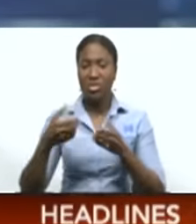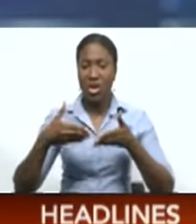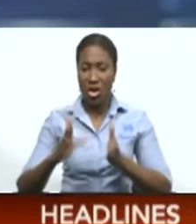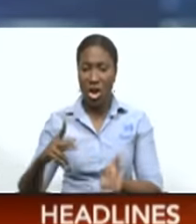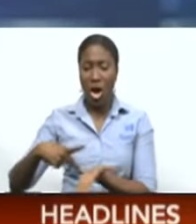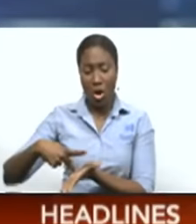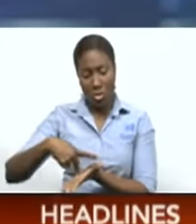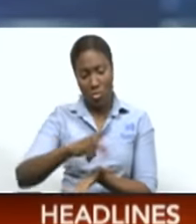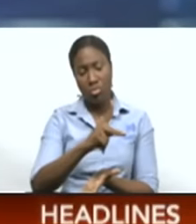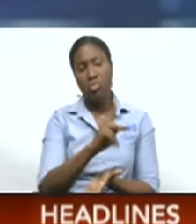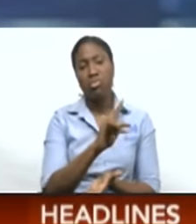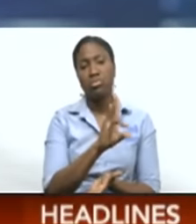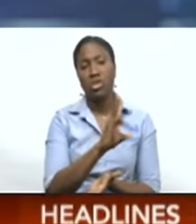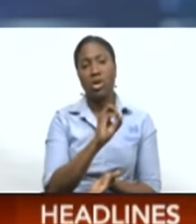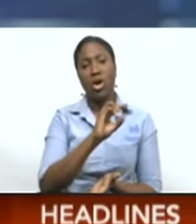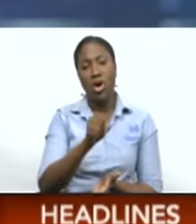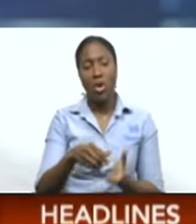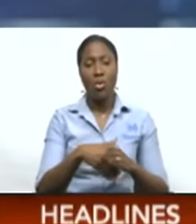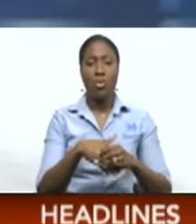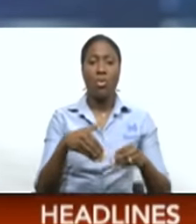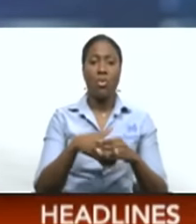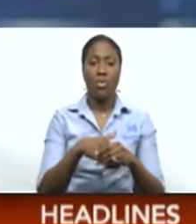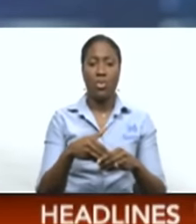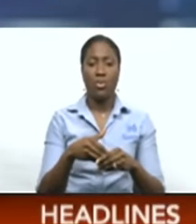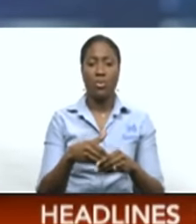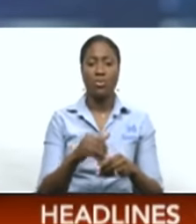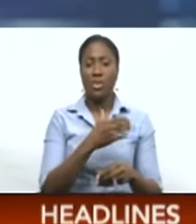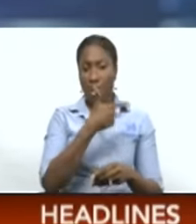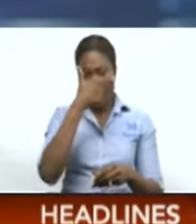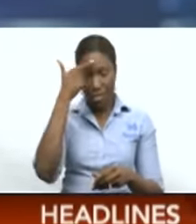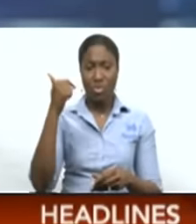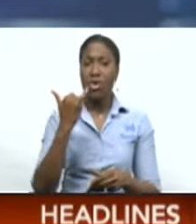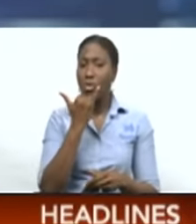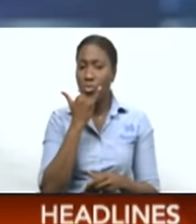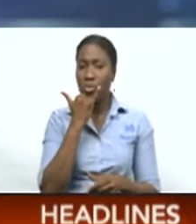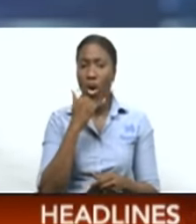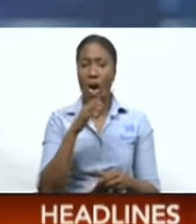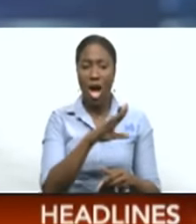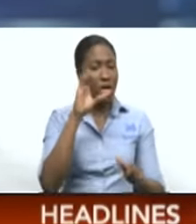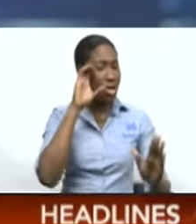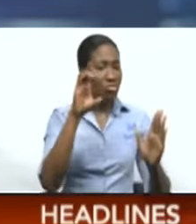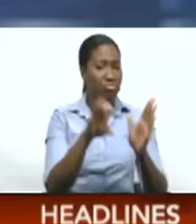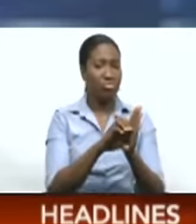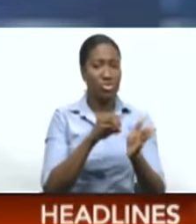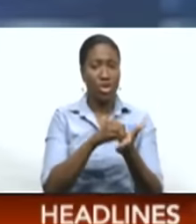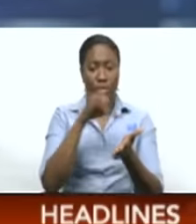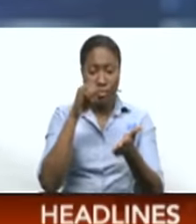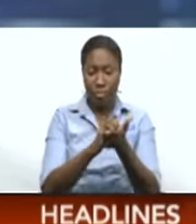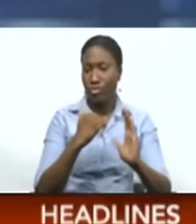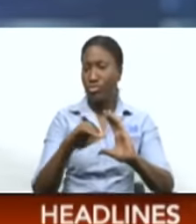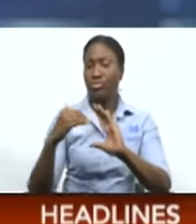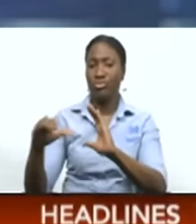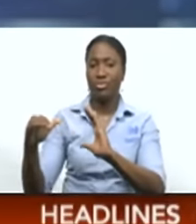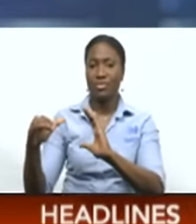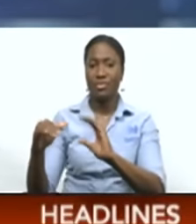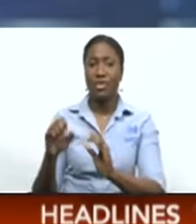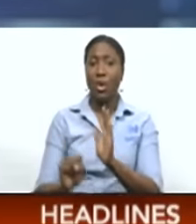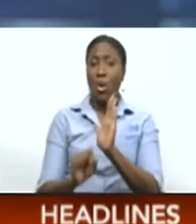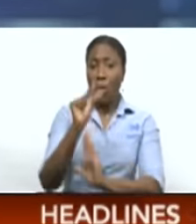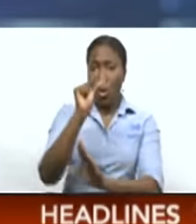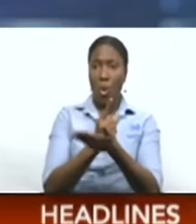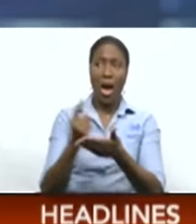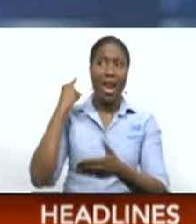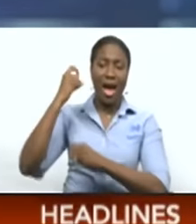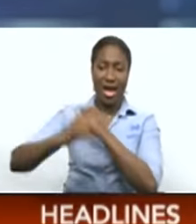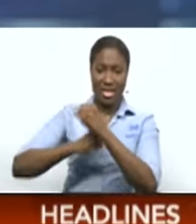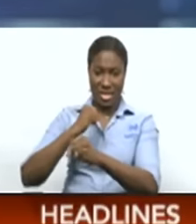Mohan as she upheld his constitutional lawsuit over the move. In August last year, Mohan was granted $1.8 million bail after